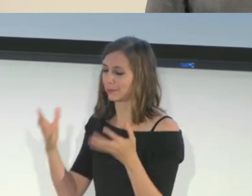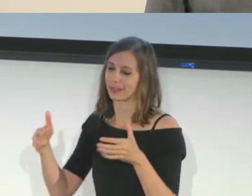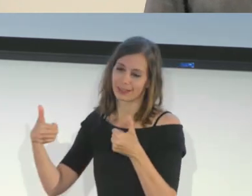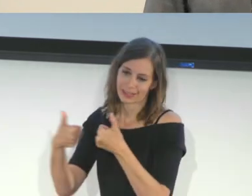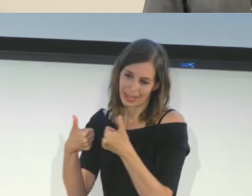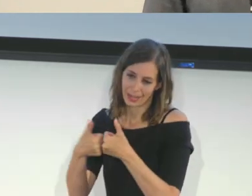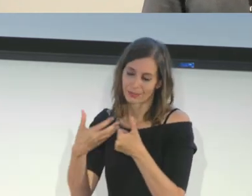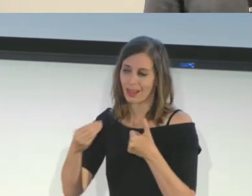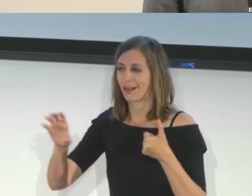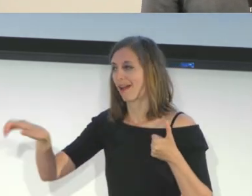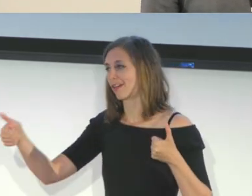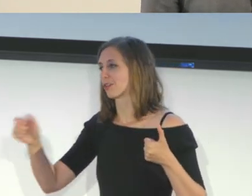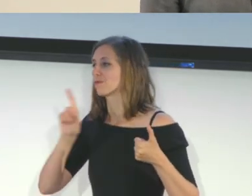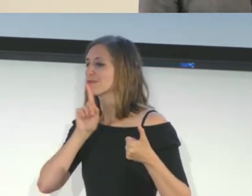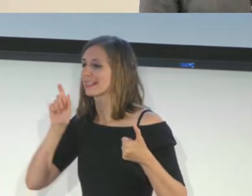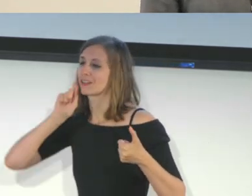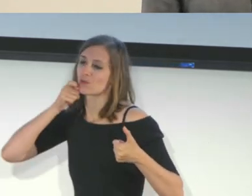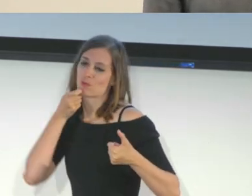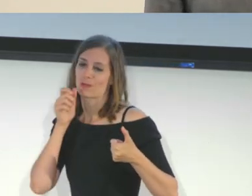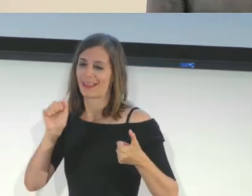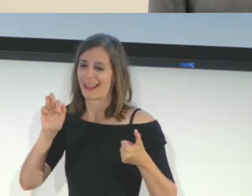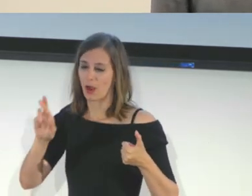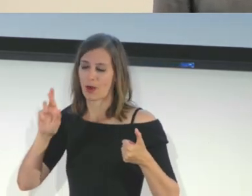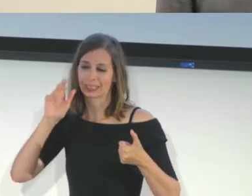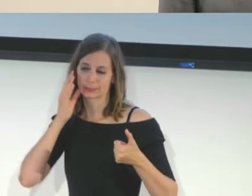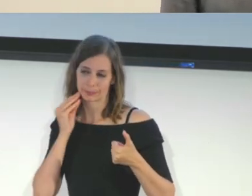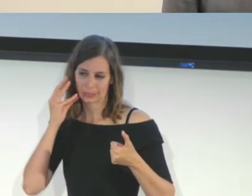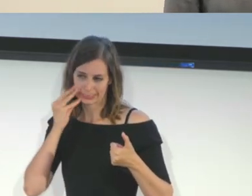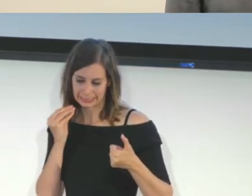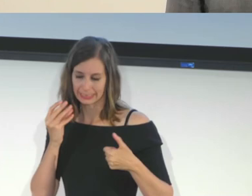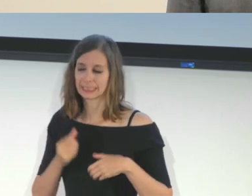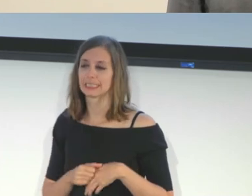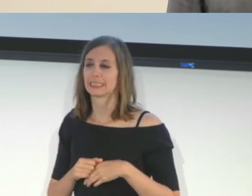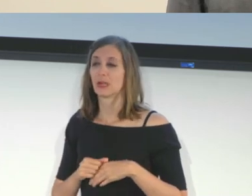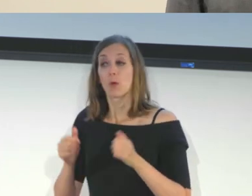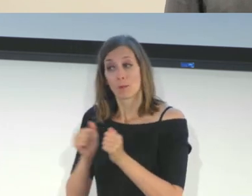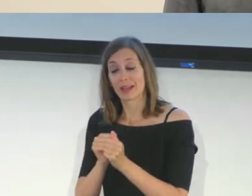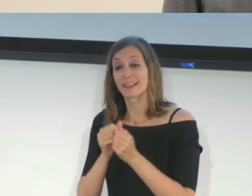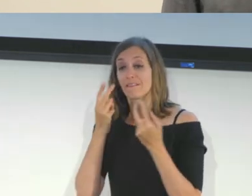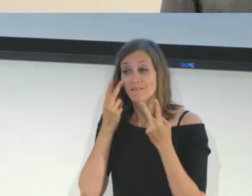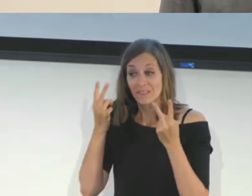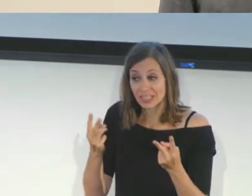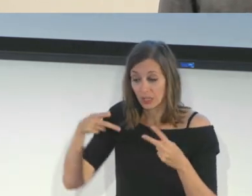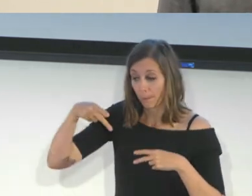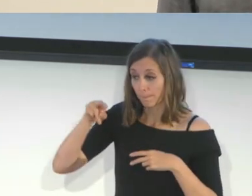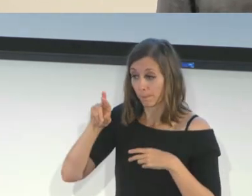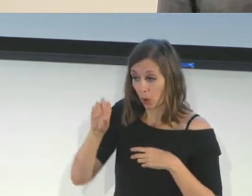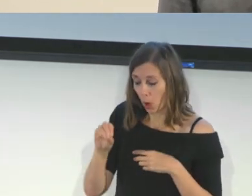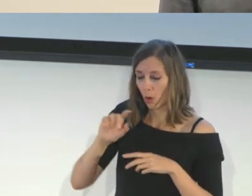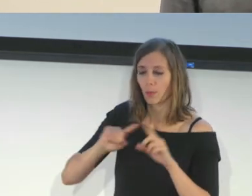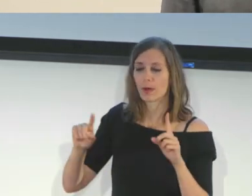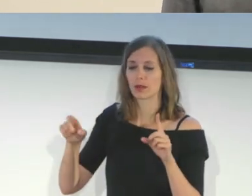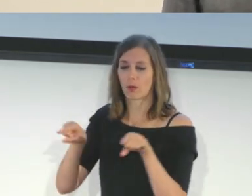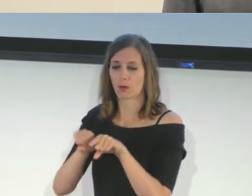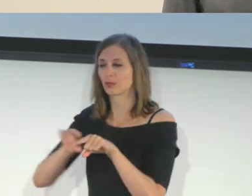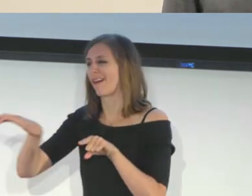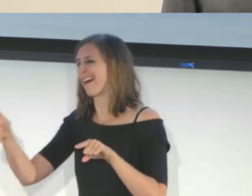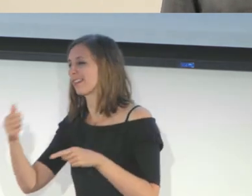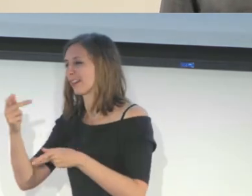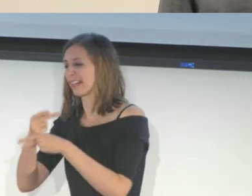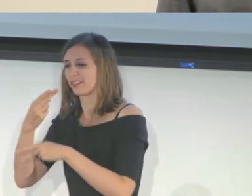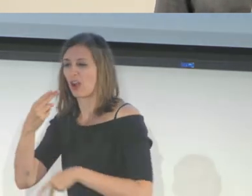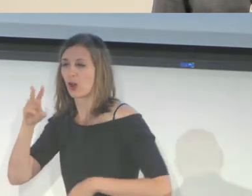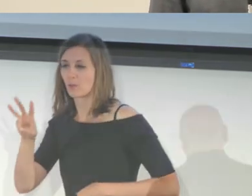other really cool AR experiences with the Vision Pro, but also with other types of hardware and other